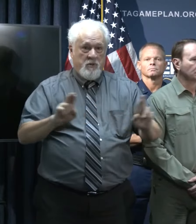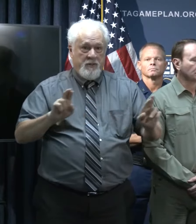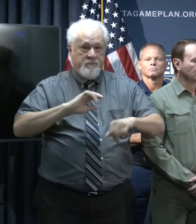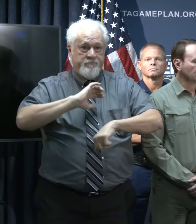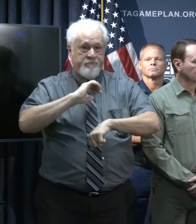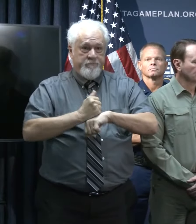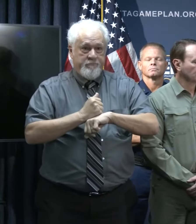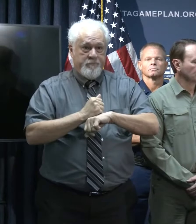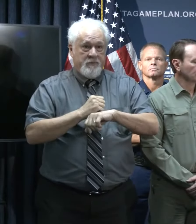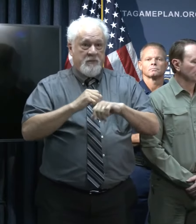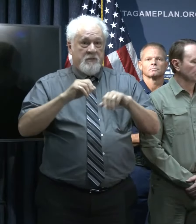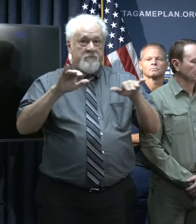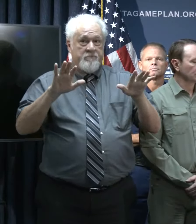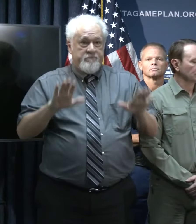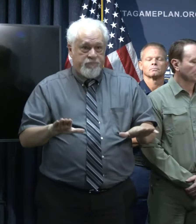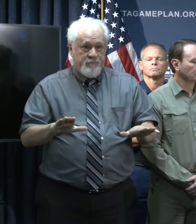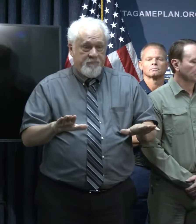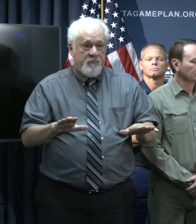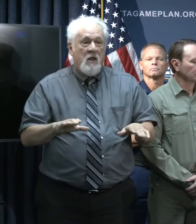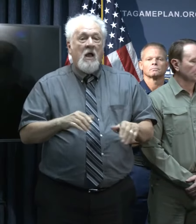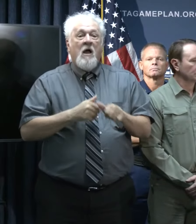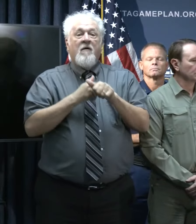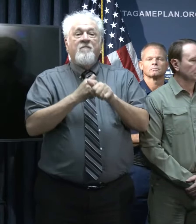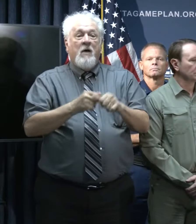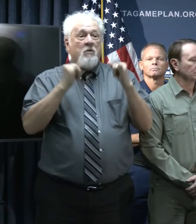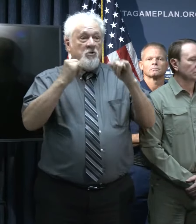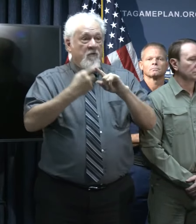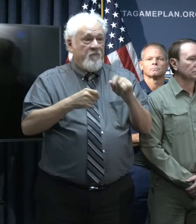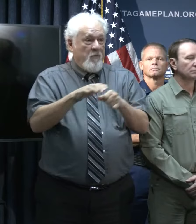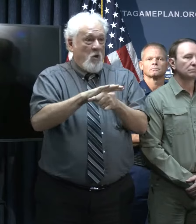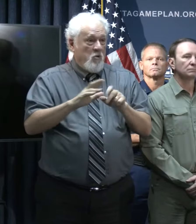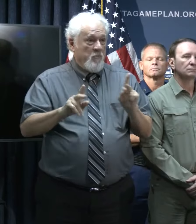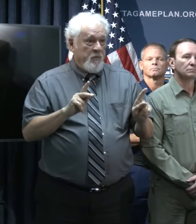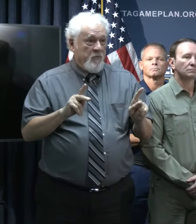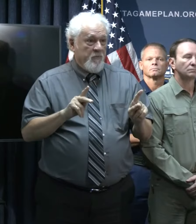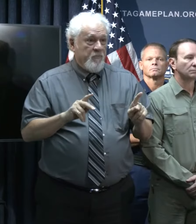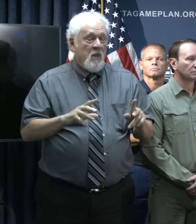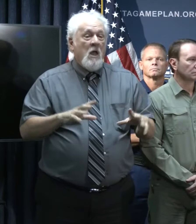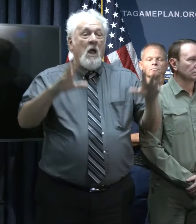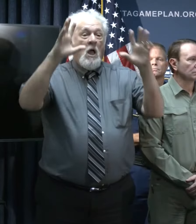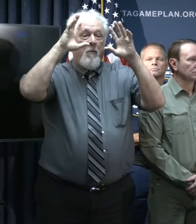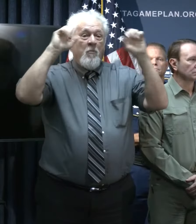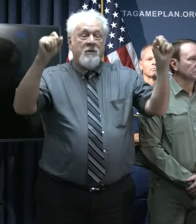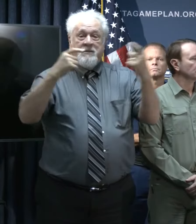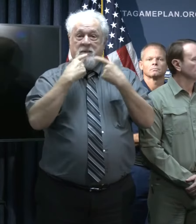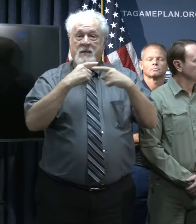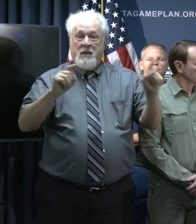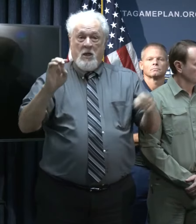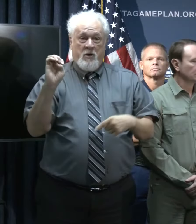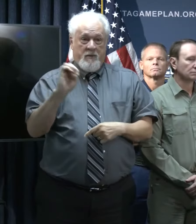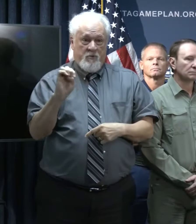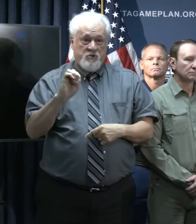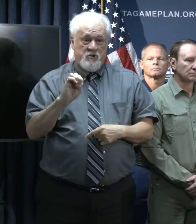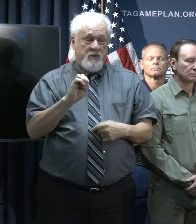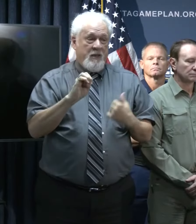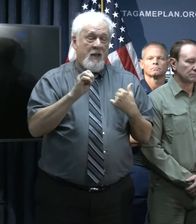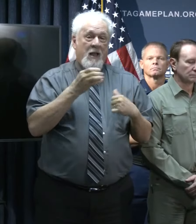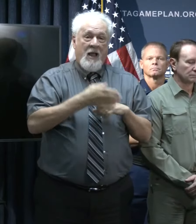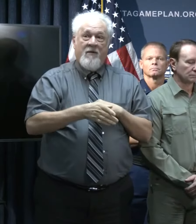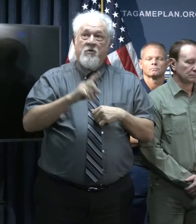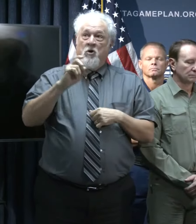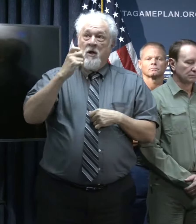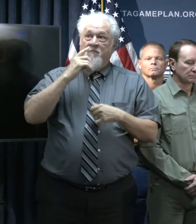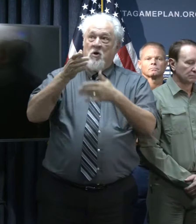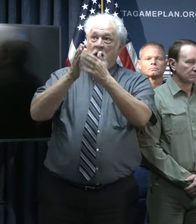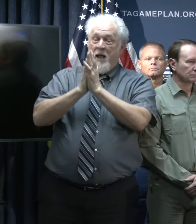Follow the instructions of your local officials. The president did declare an emergency yesterday based on the governor's request. That